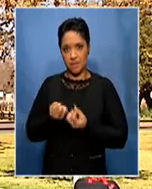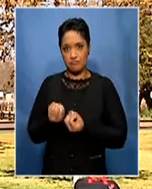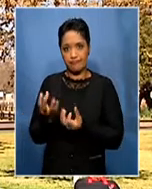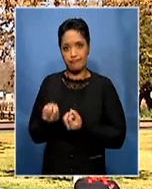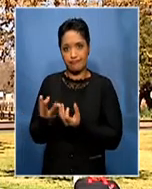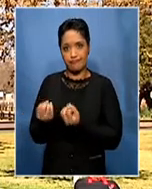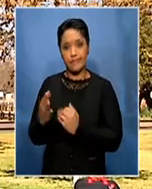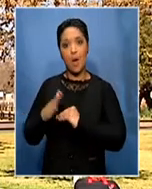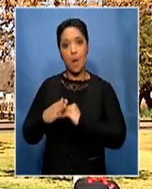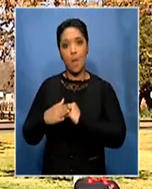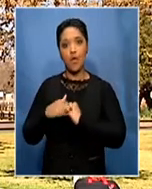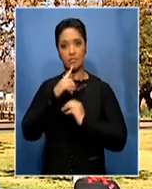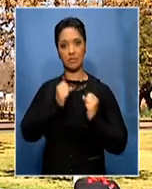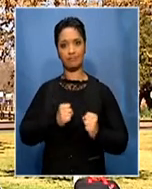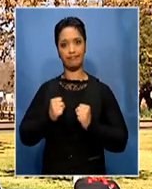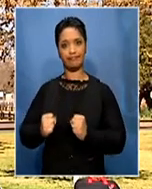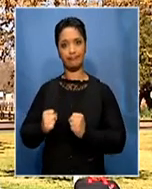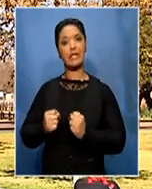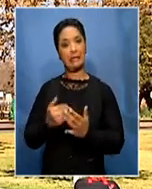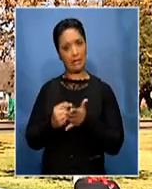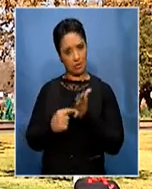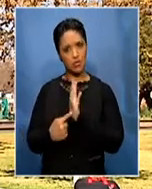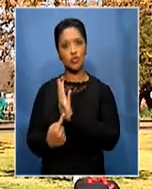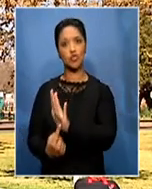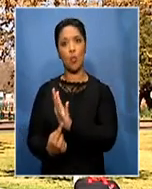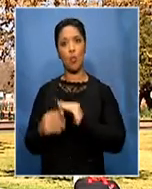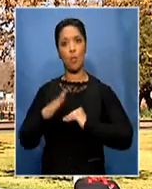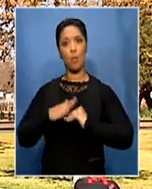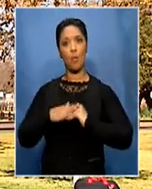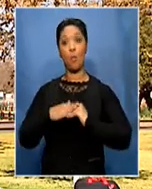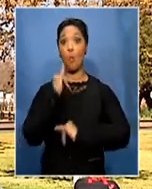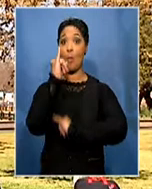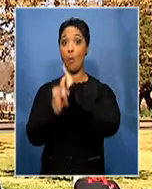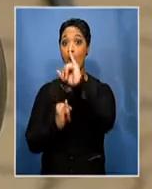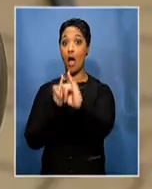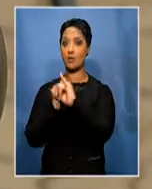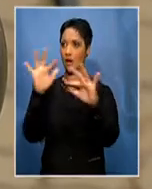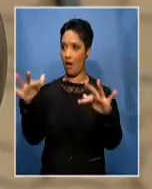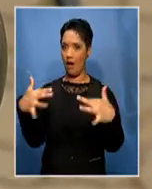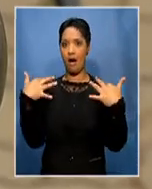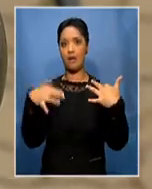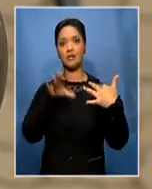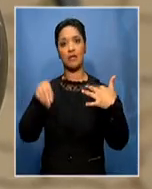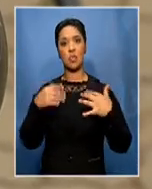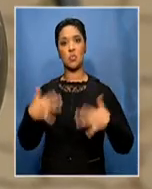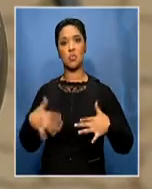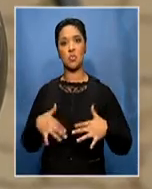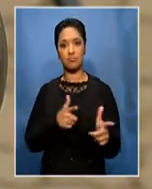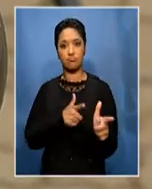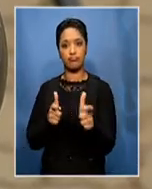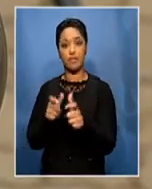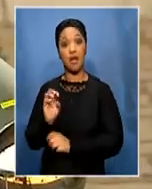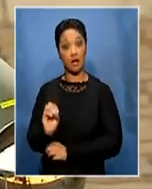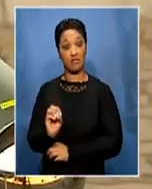showcase the company's capabilities to the international market. Danel is currently